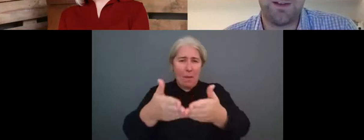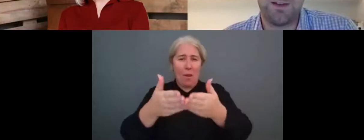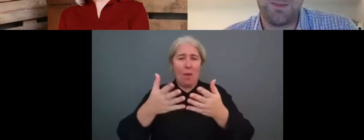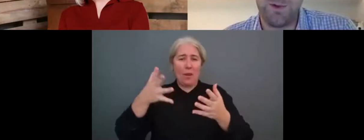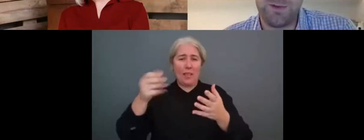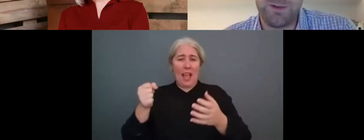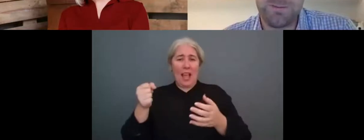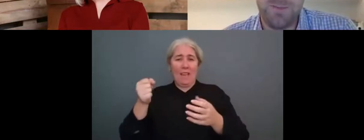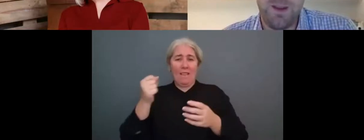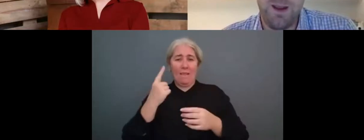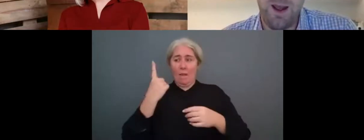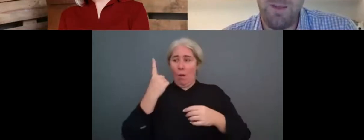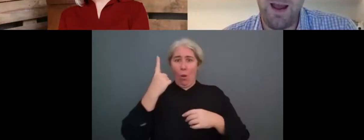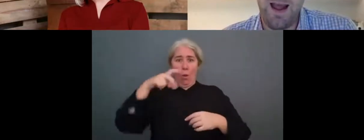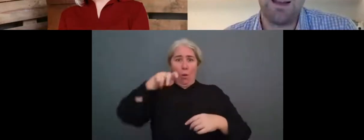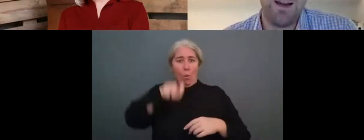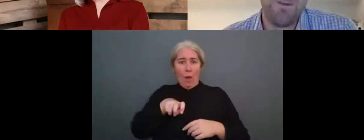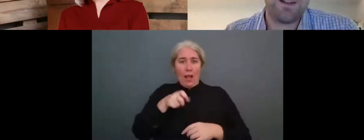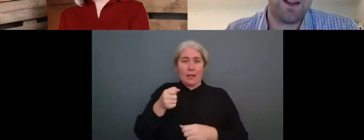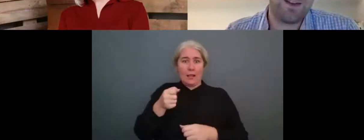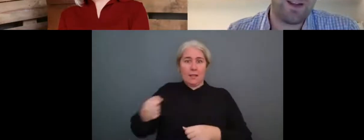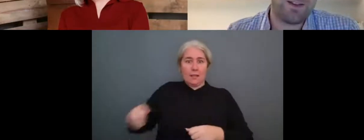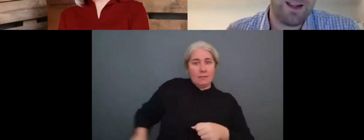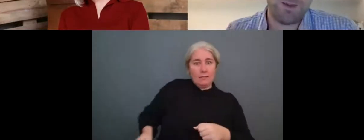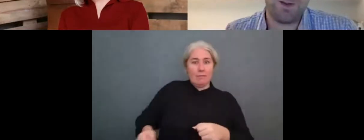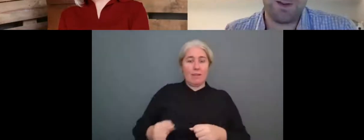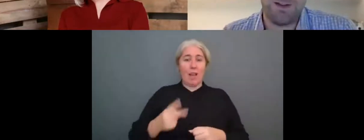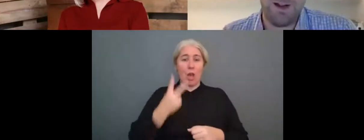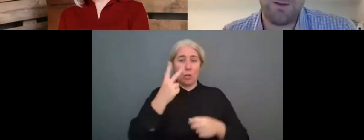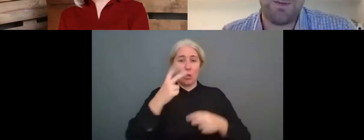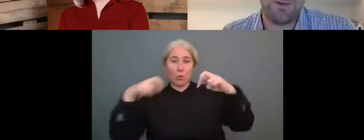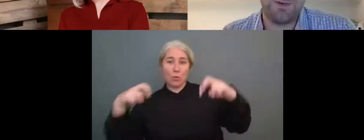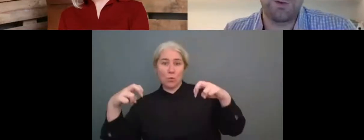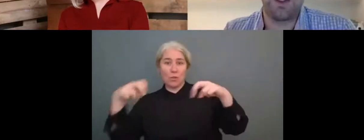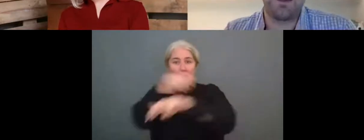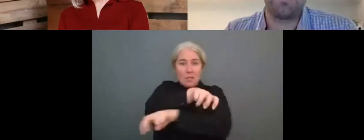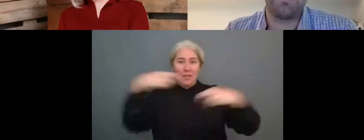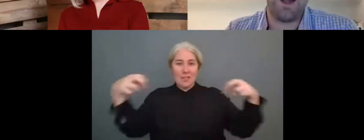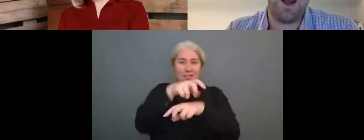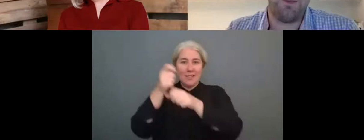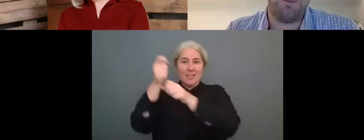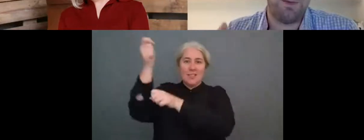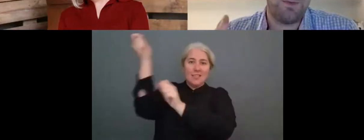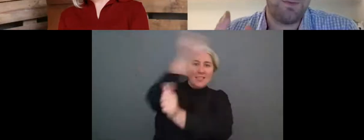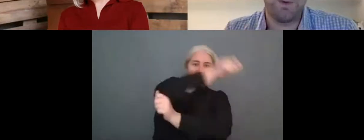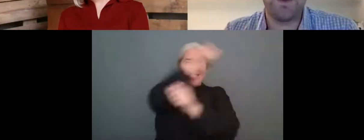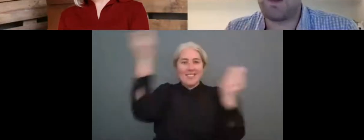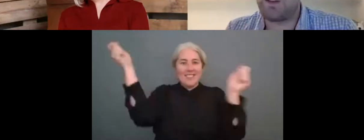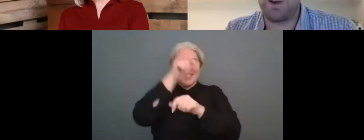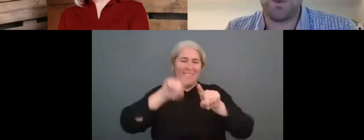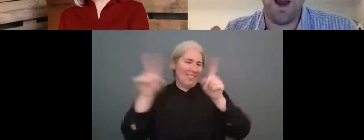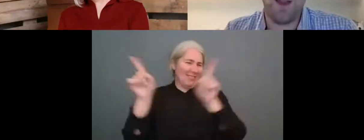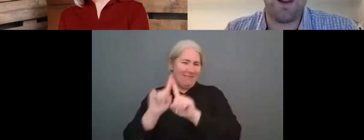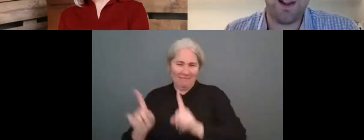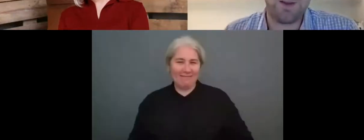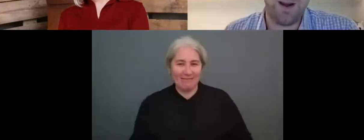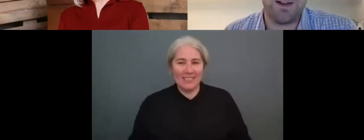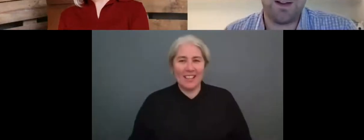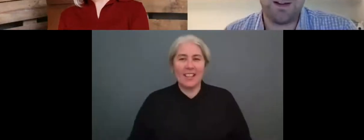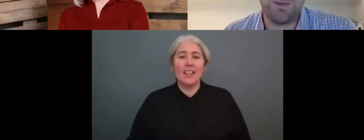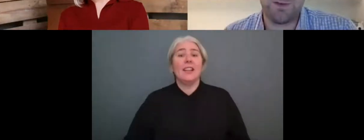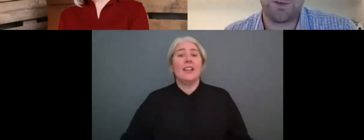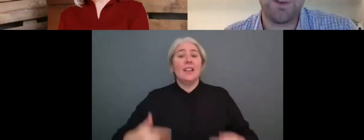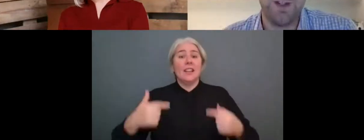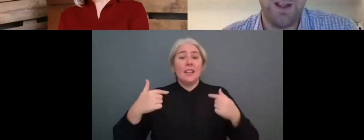events in the sport, um, and events like this. I absolutely love joining, um, forces, I suppose, with other like